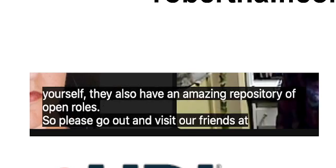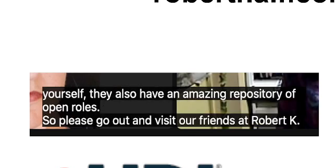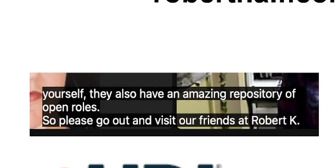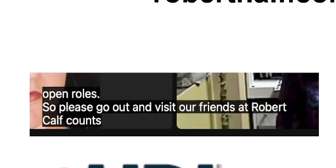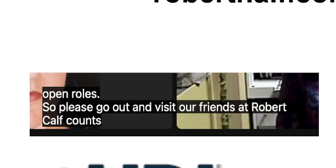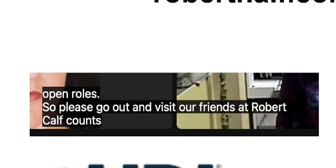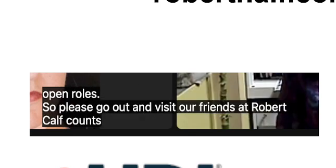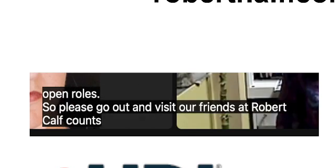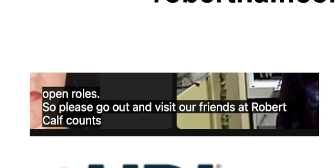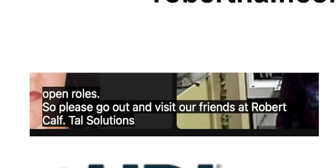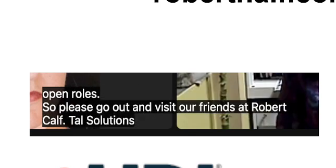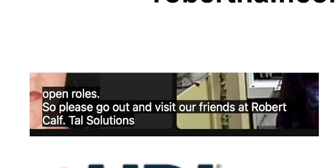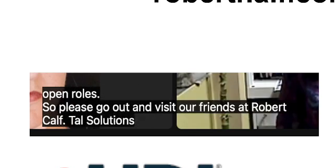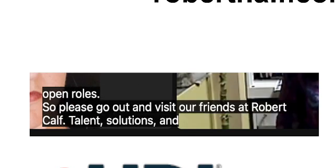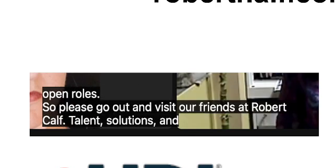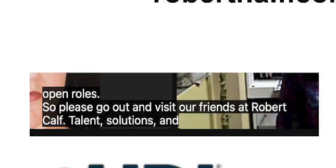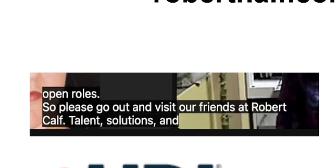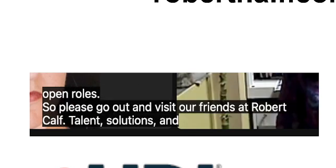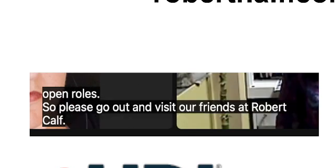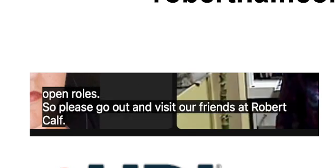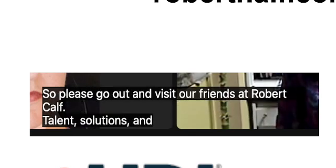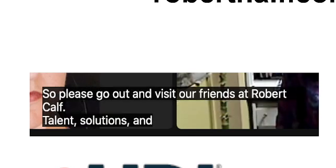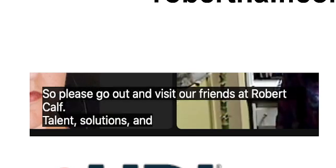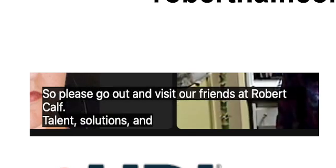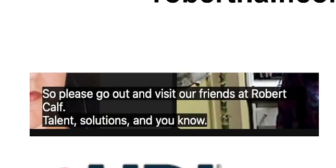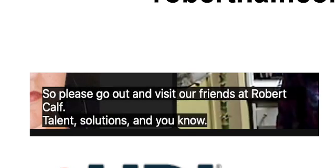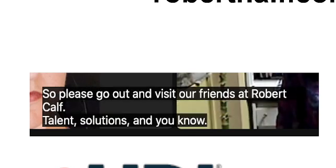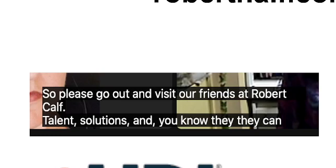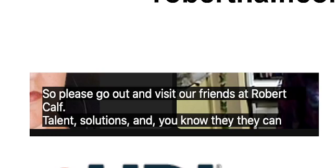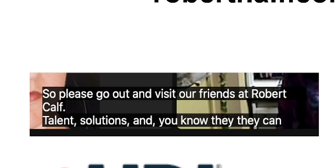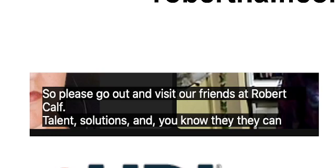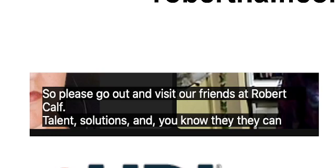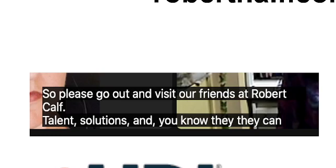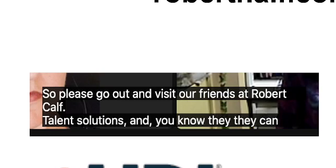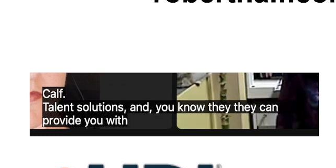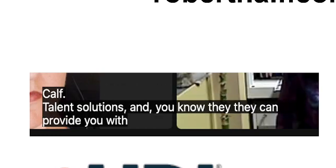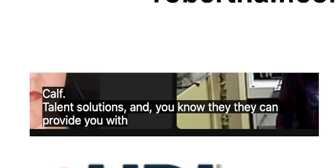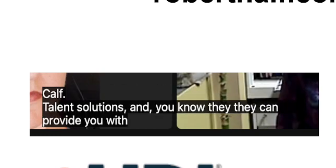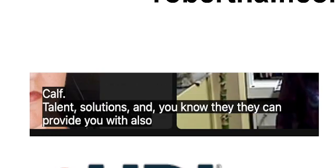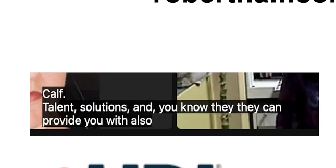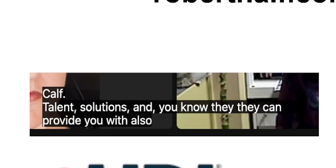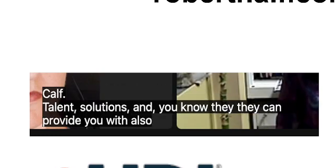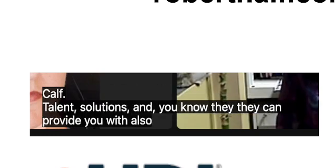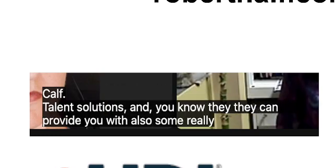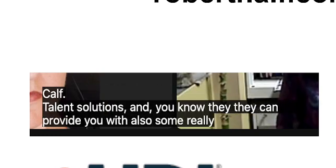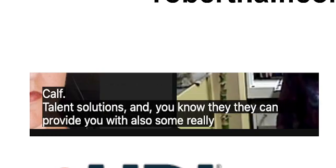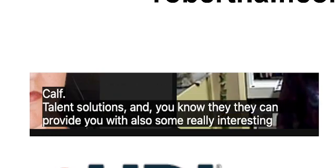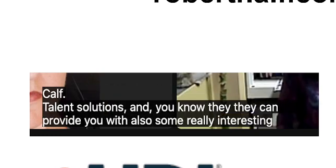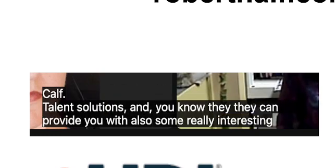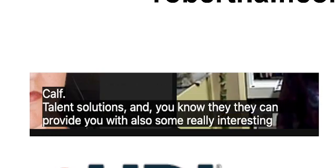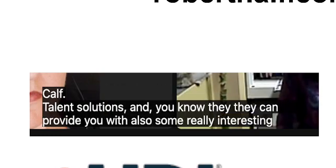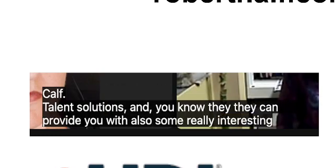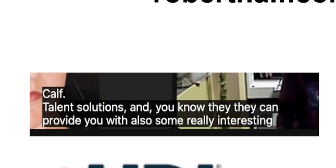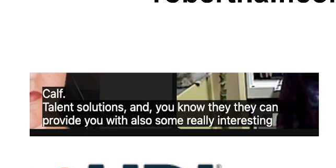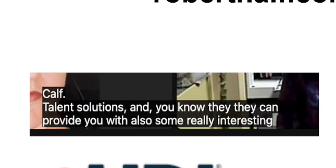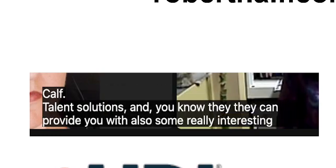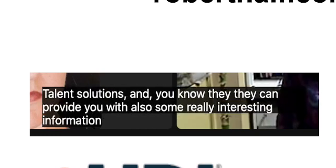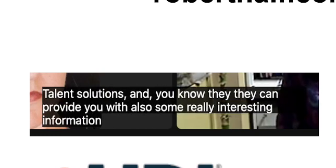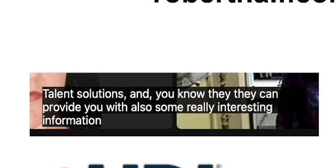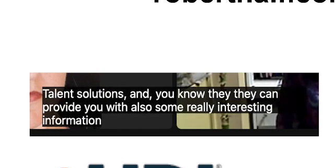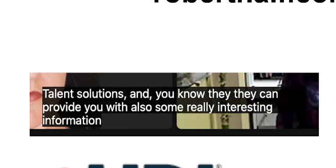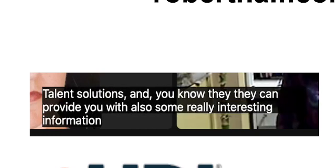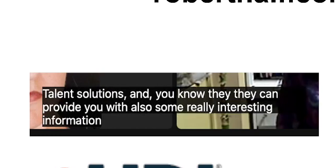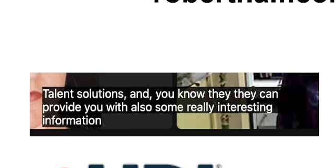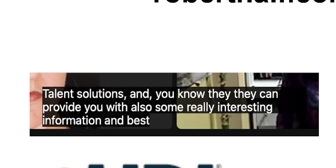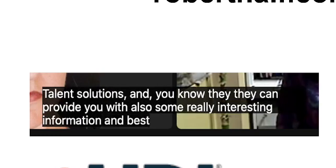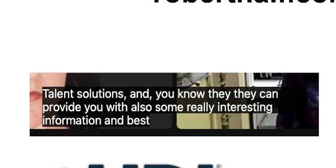solutions and you know they they can provide you with also some really interesting information and